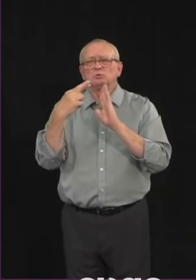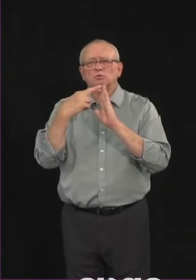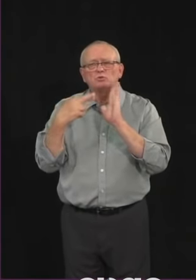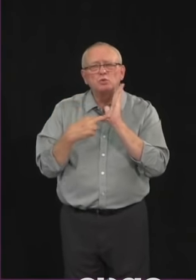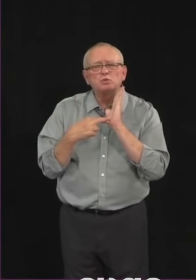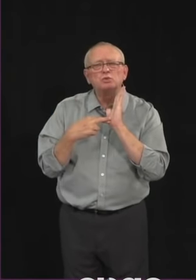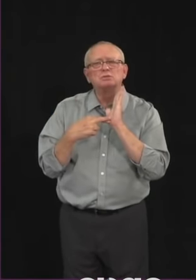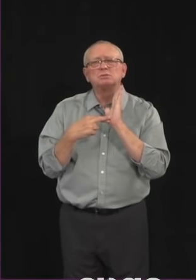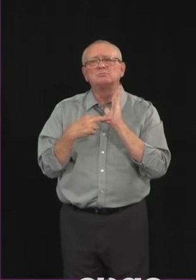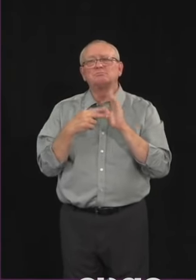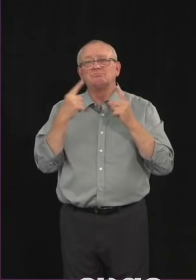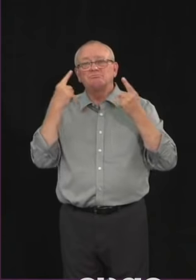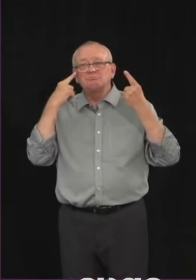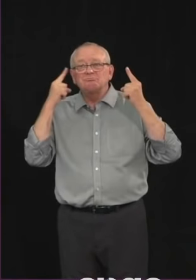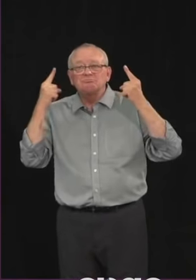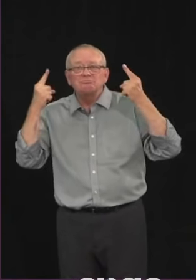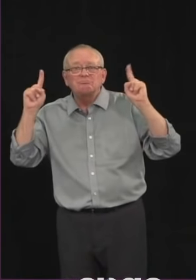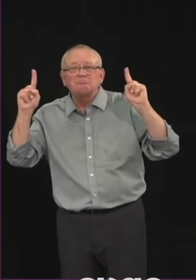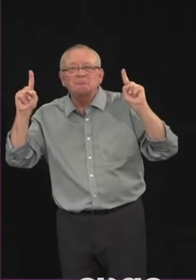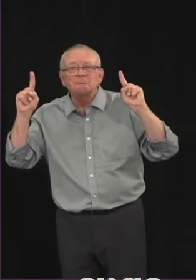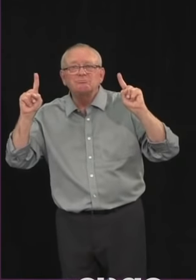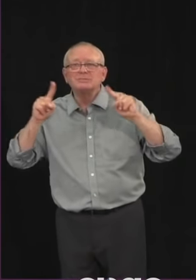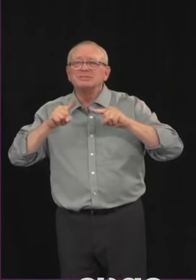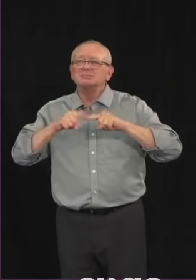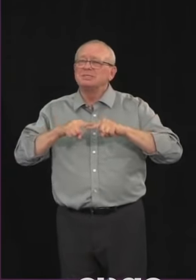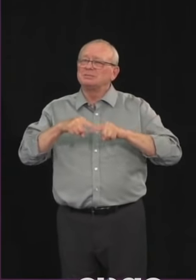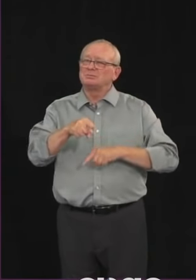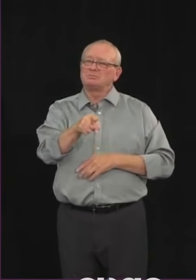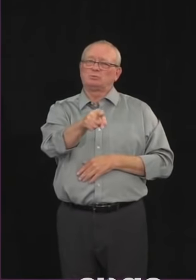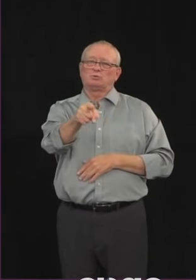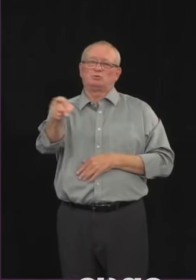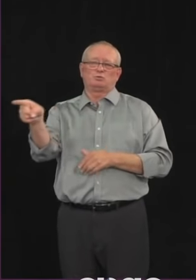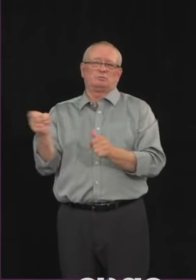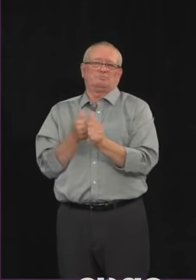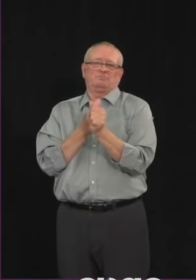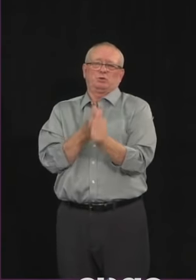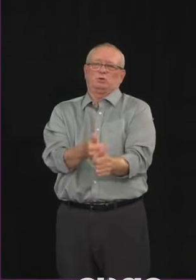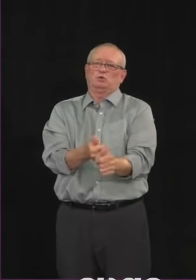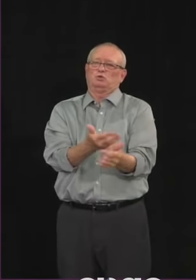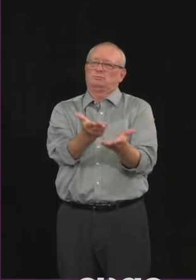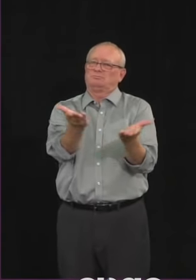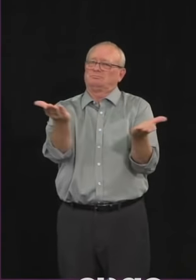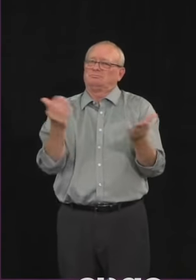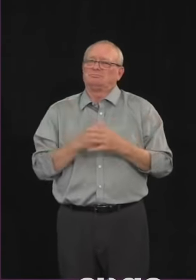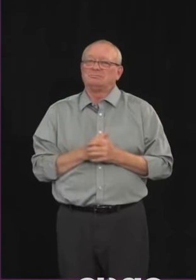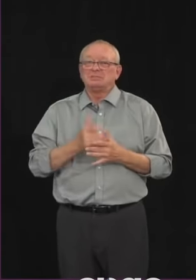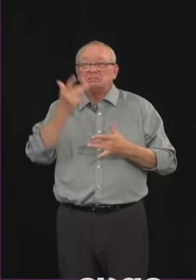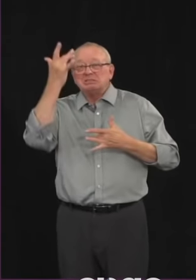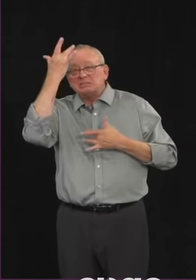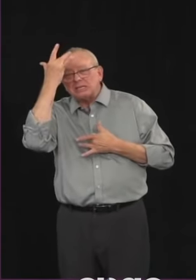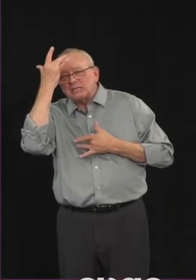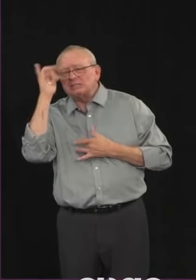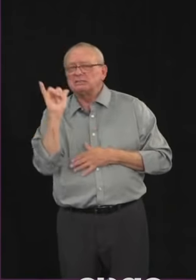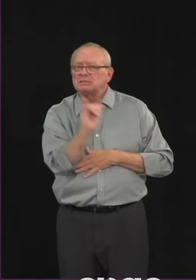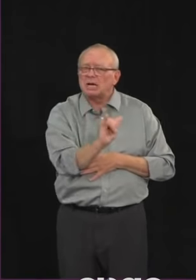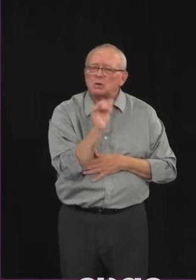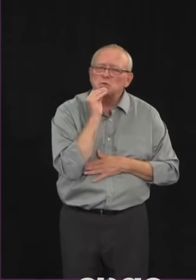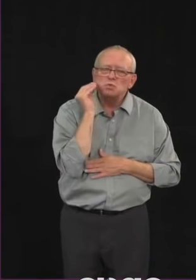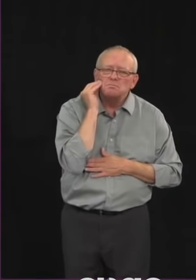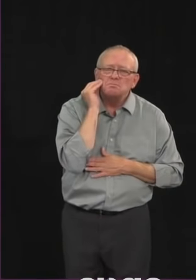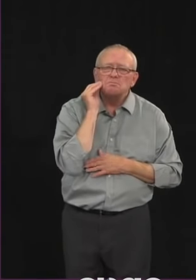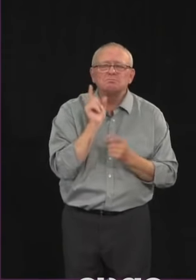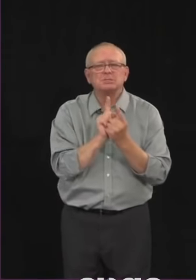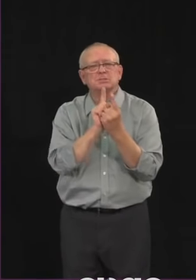we all continue to stay home when sick and get tested, physically distance, wash or sanitize our hands, wear